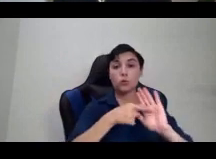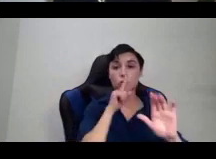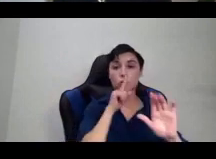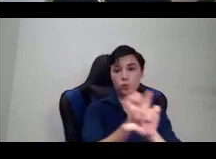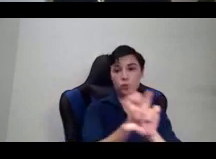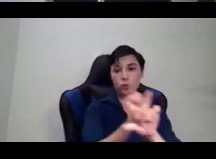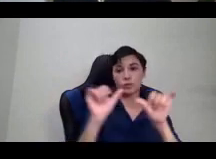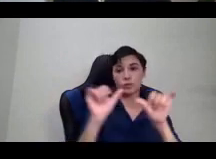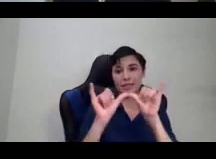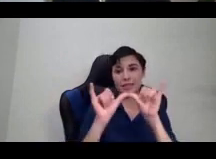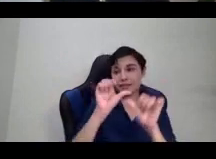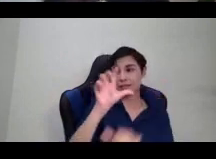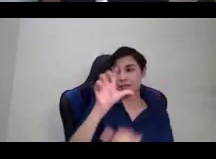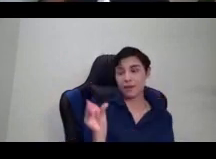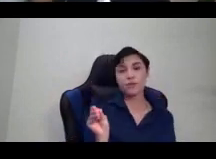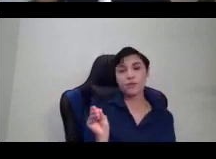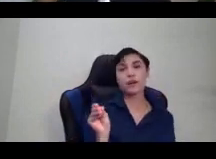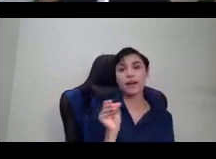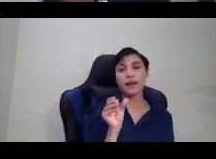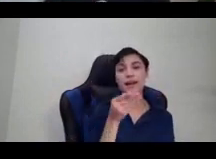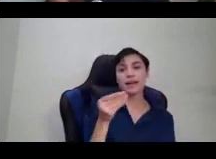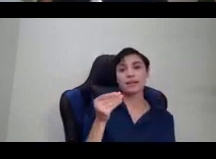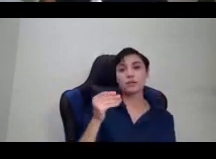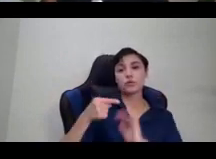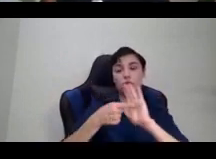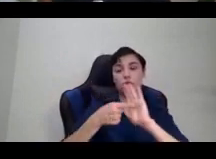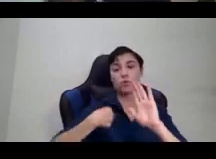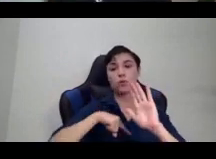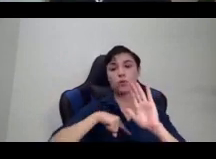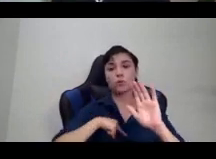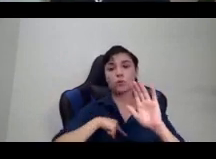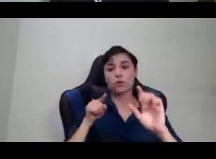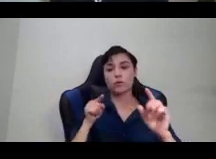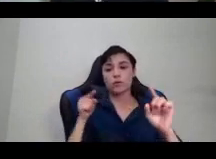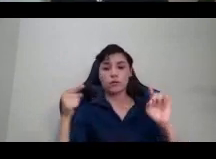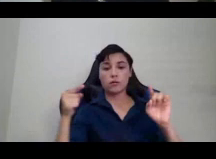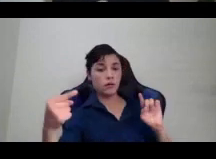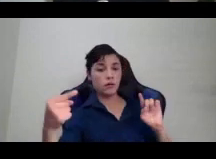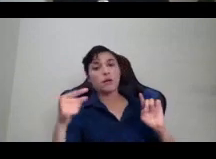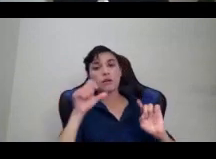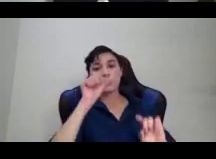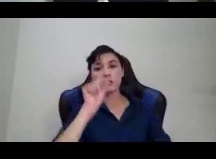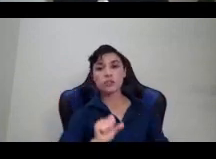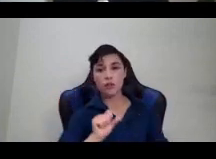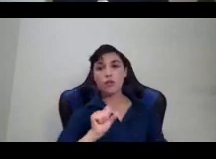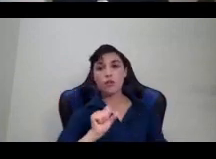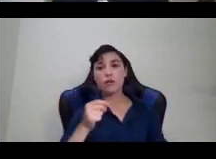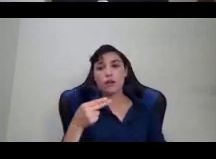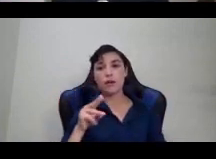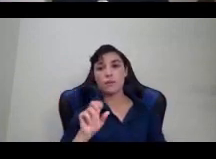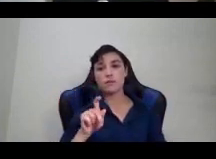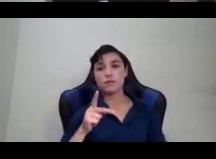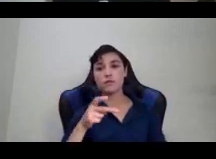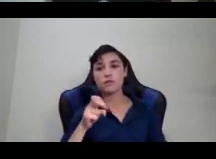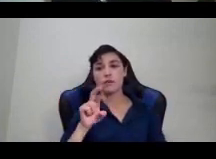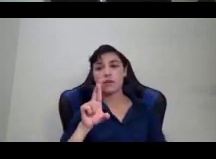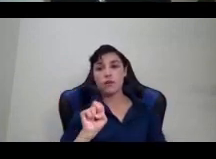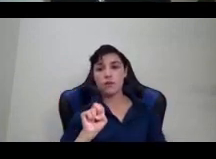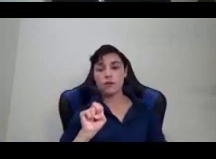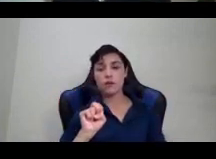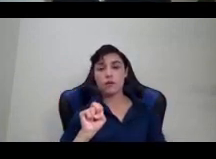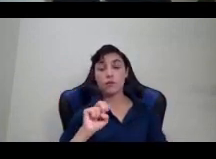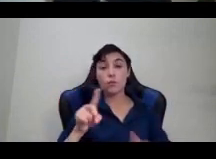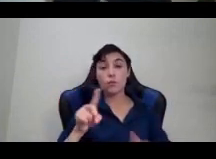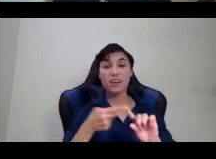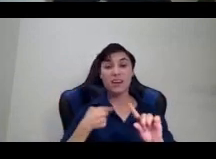towards the southern hemisphere, the south, because I've never seen a map like that. And it also, when I saw this map, made me